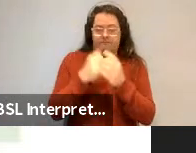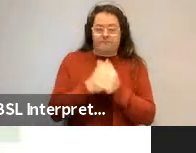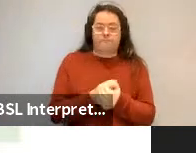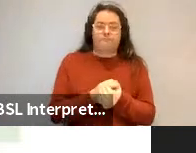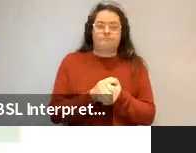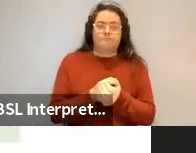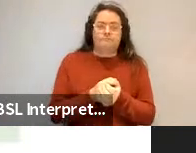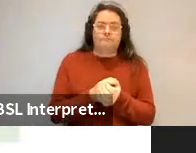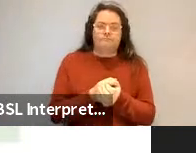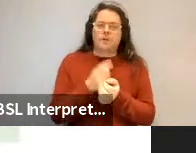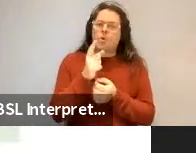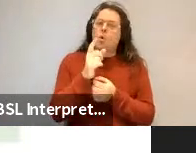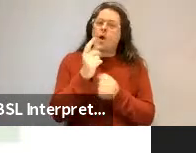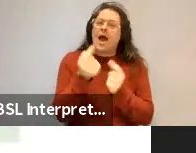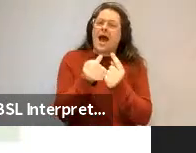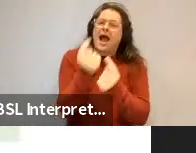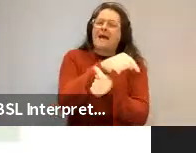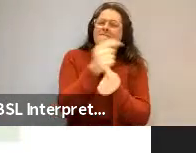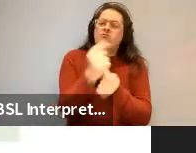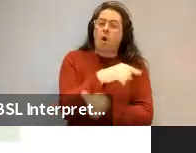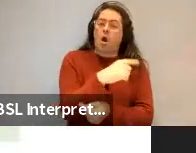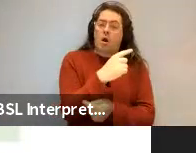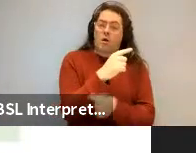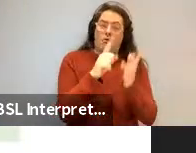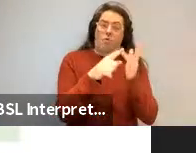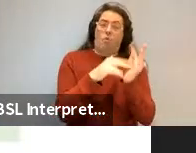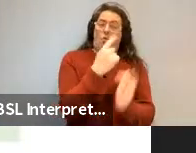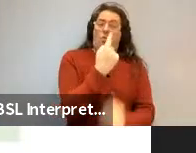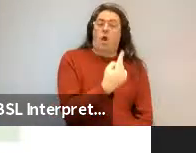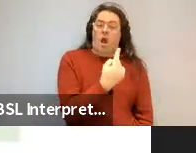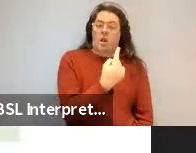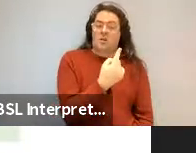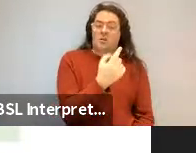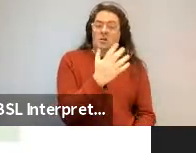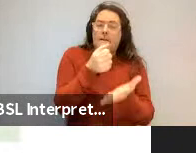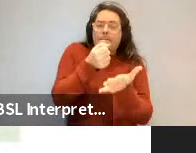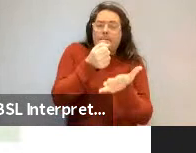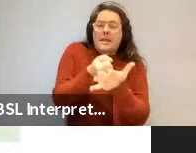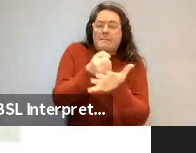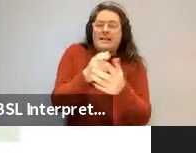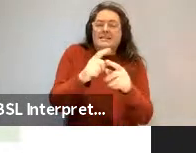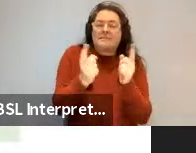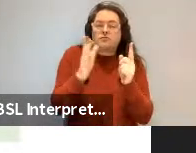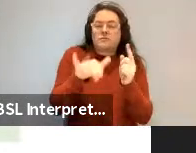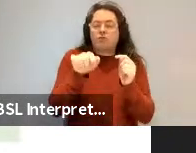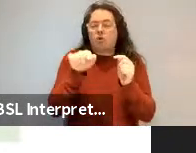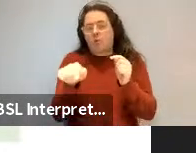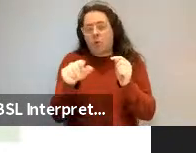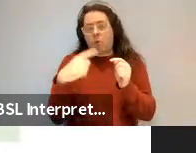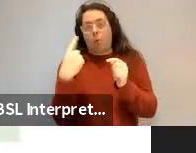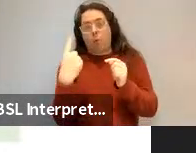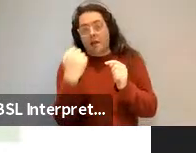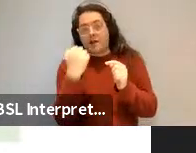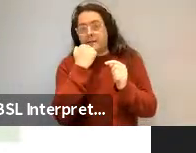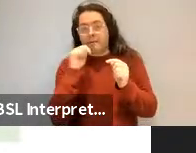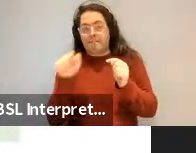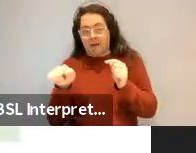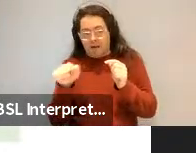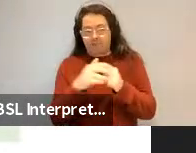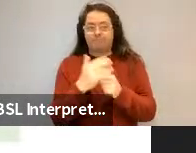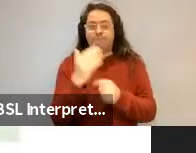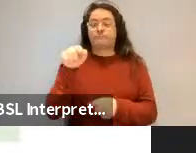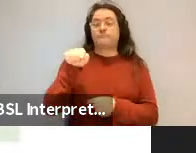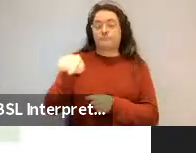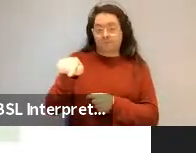So anaphoric one is simply a minimally different conventional extension of one. The number one